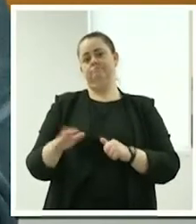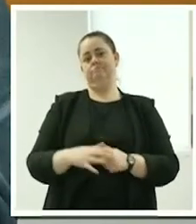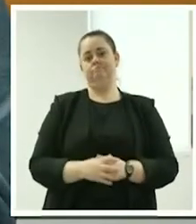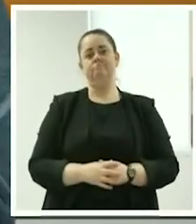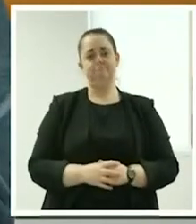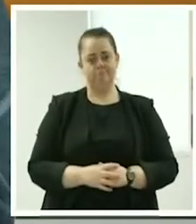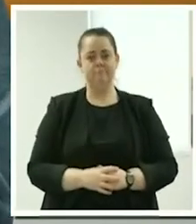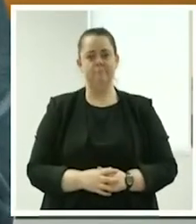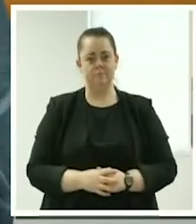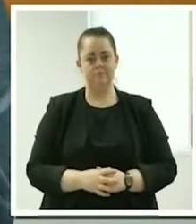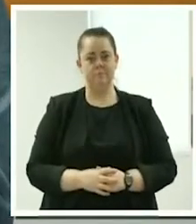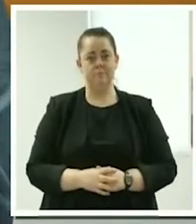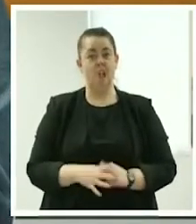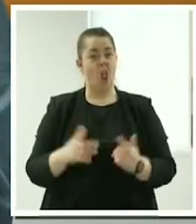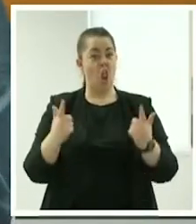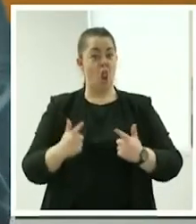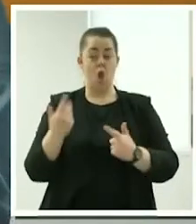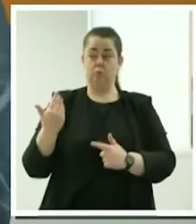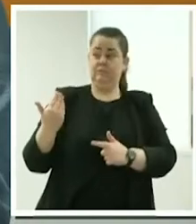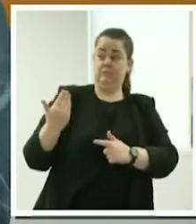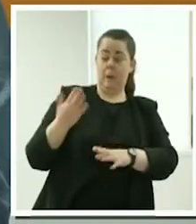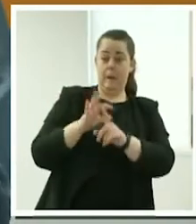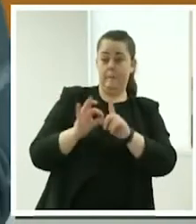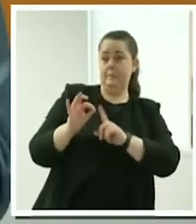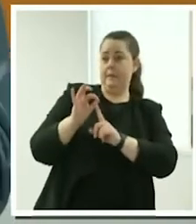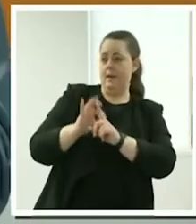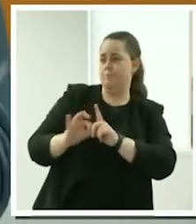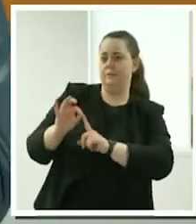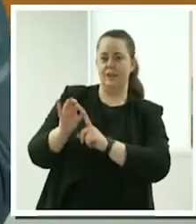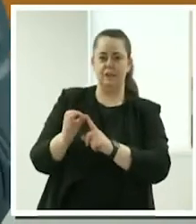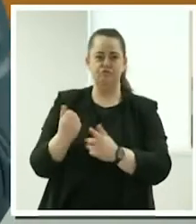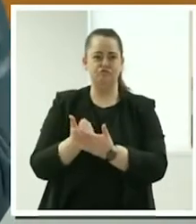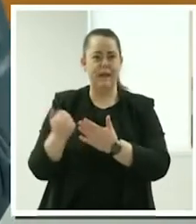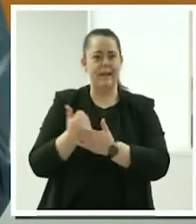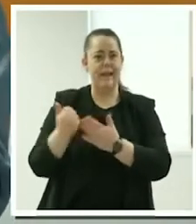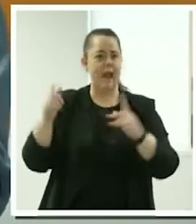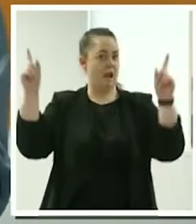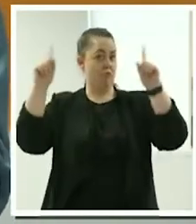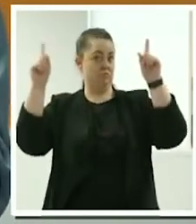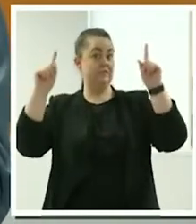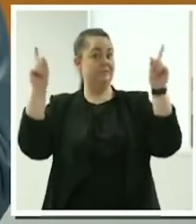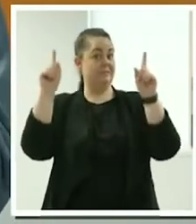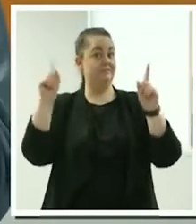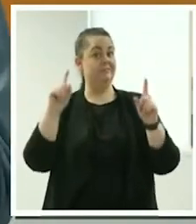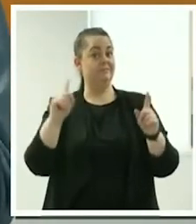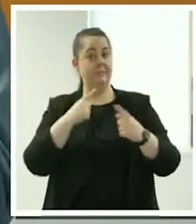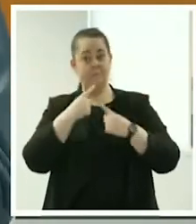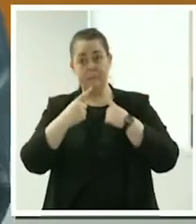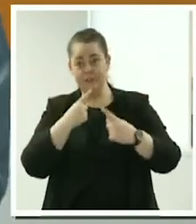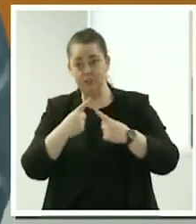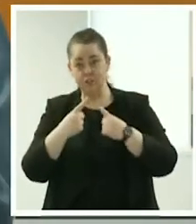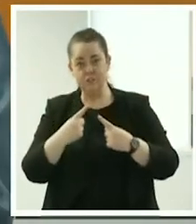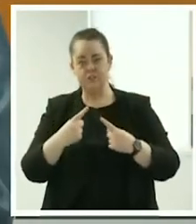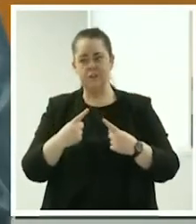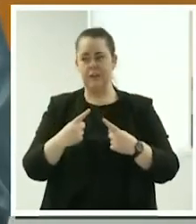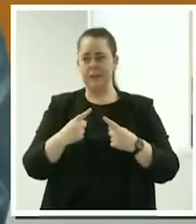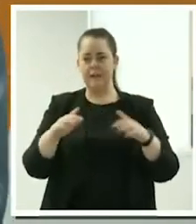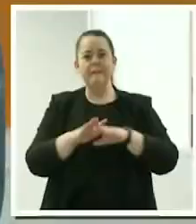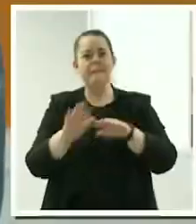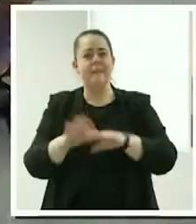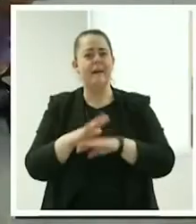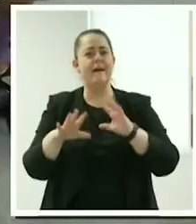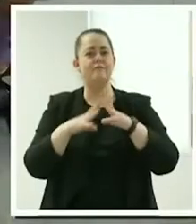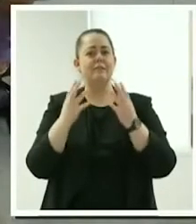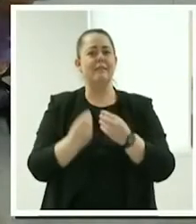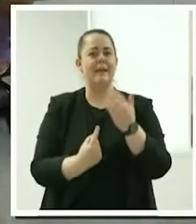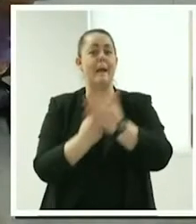current. A lot of it's current, it's updated at its events and things that are happening now which are really good.